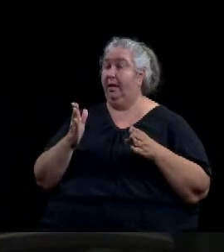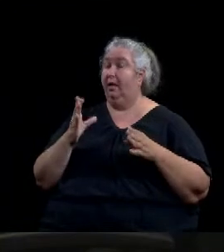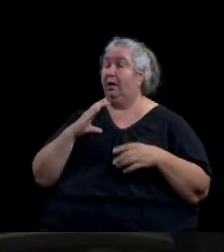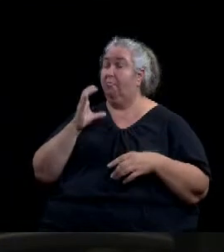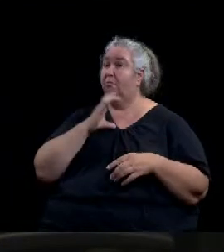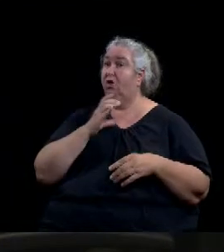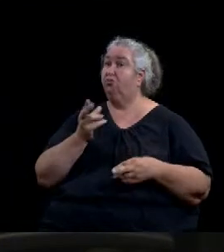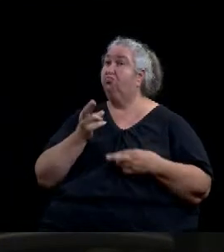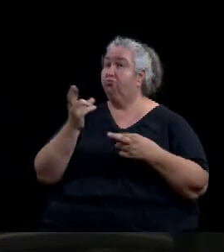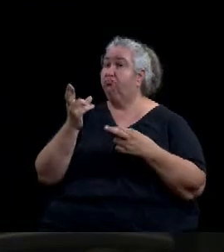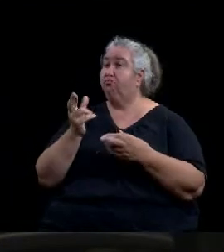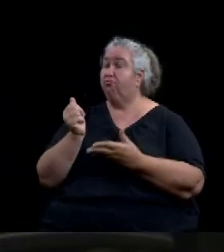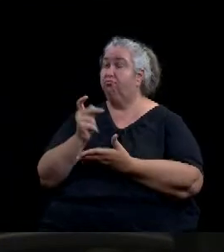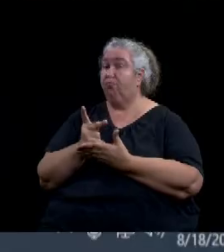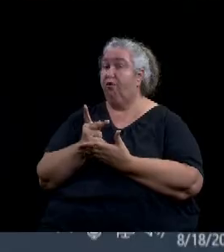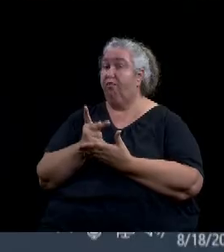record.